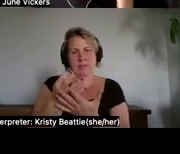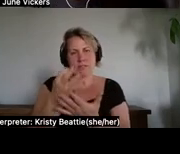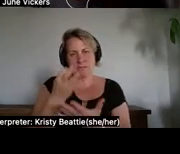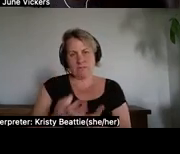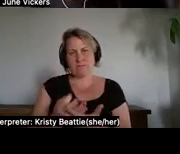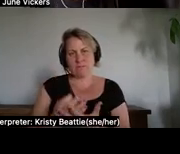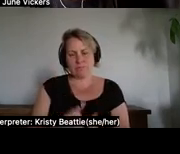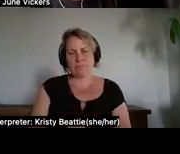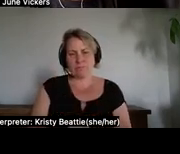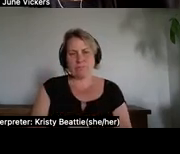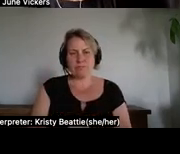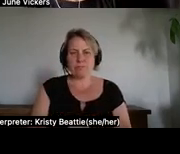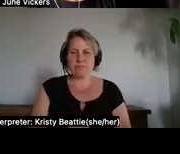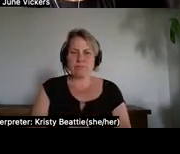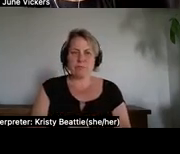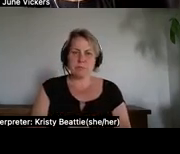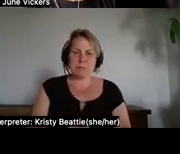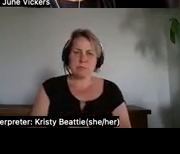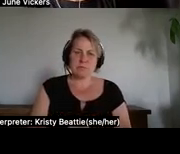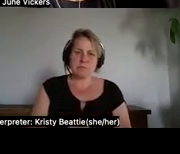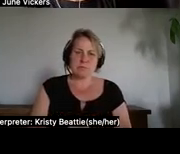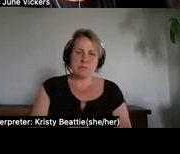i'm gitsan people